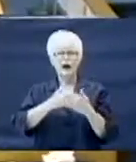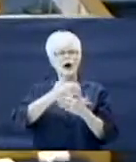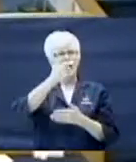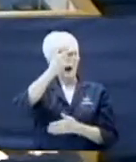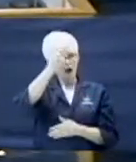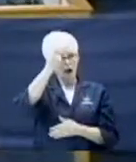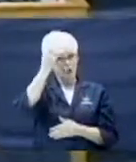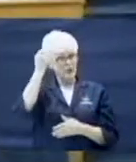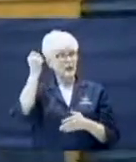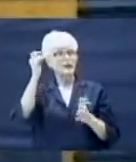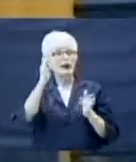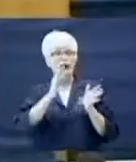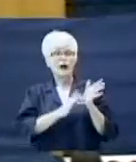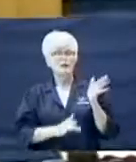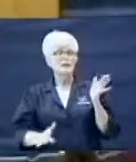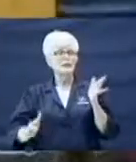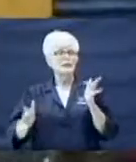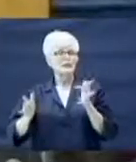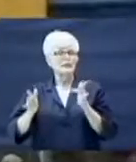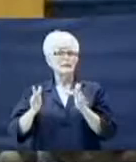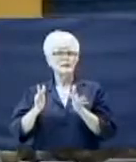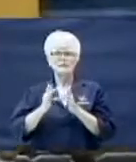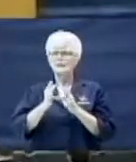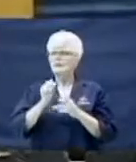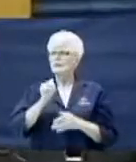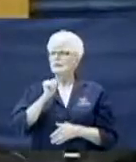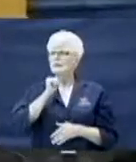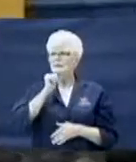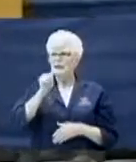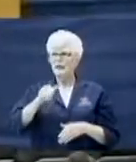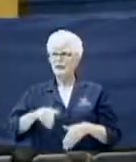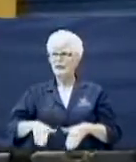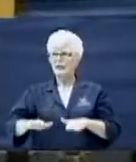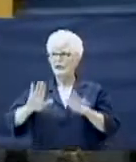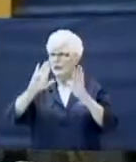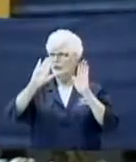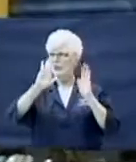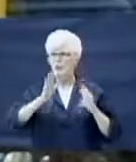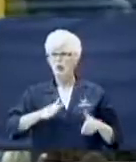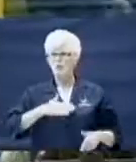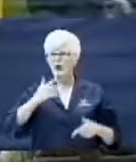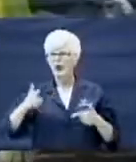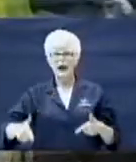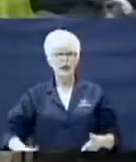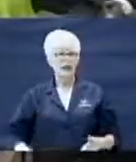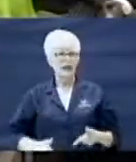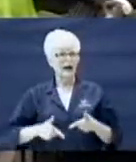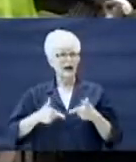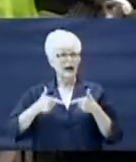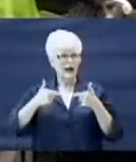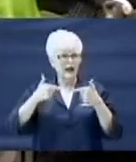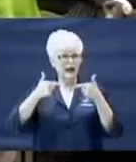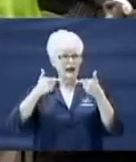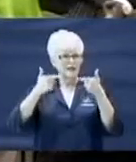Jesus didn't throw the clay away.